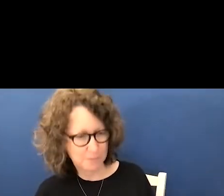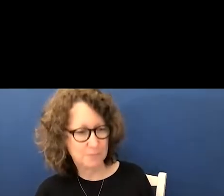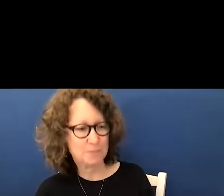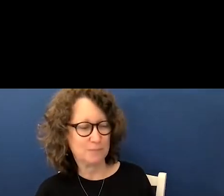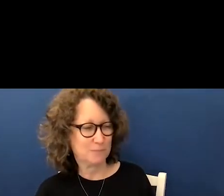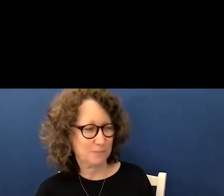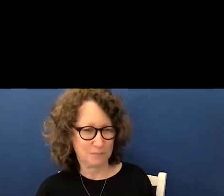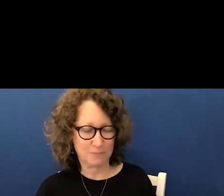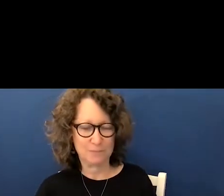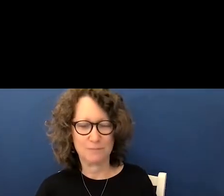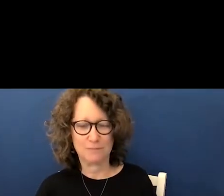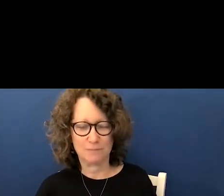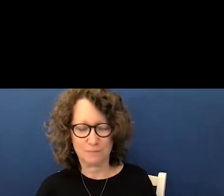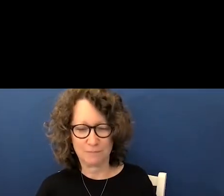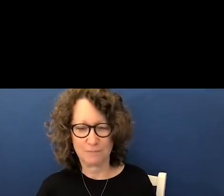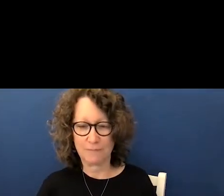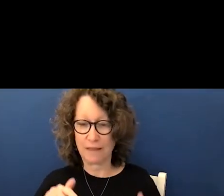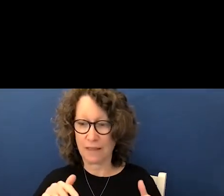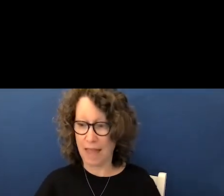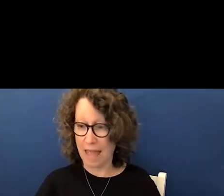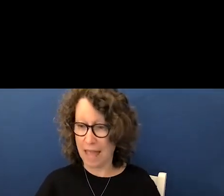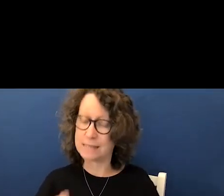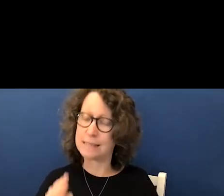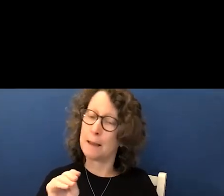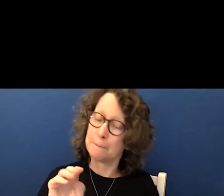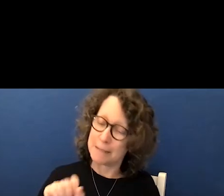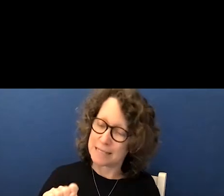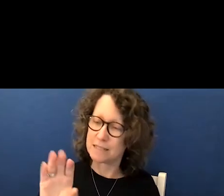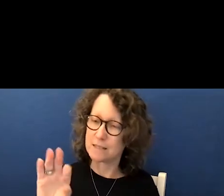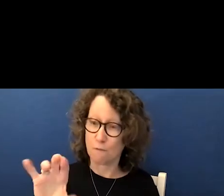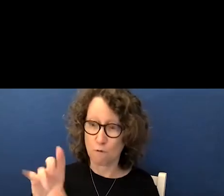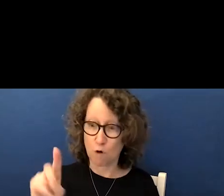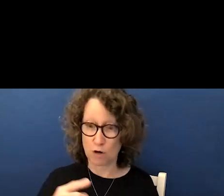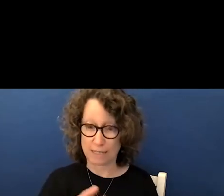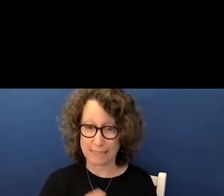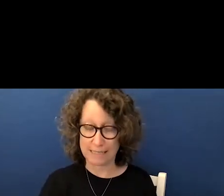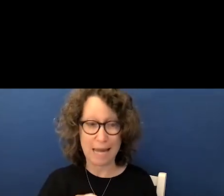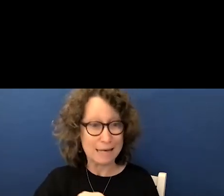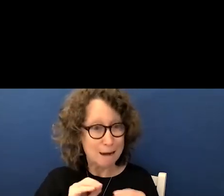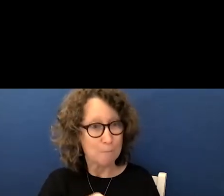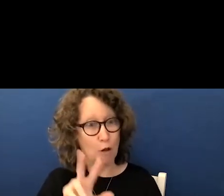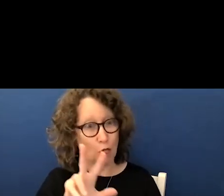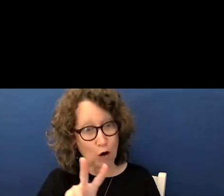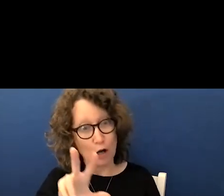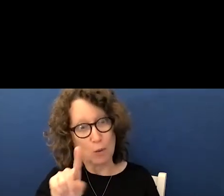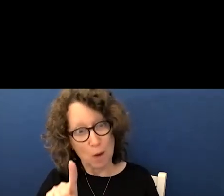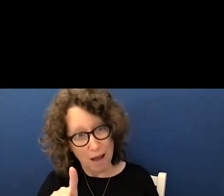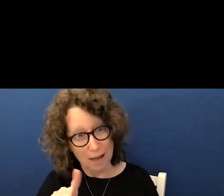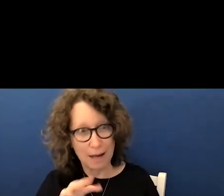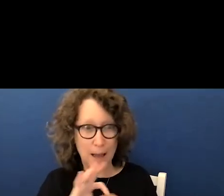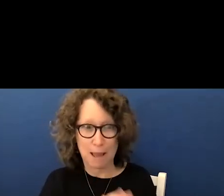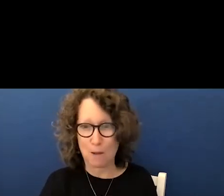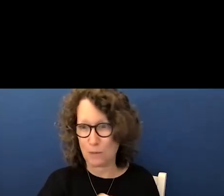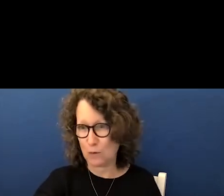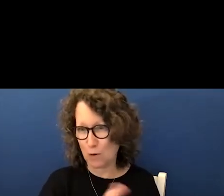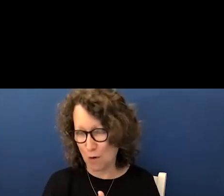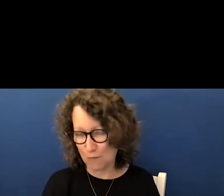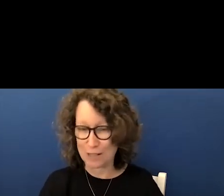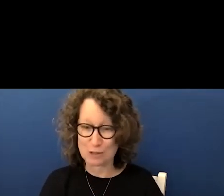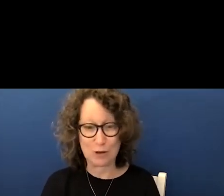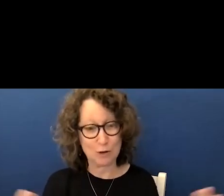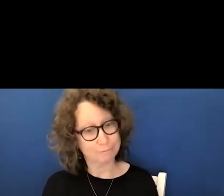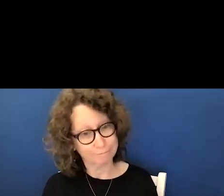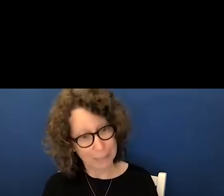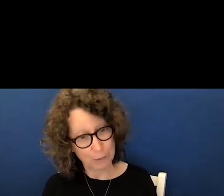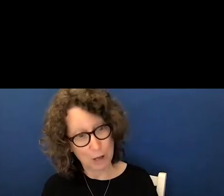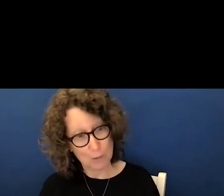ms ford said board report number 31 on covid so here we go